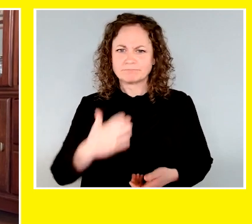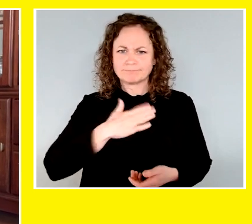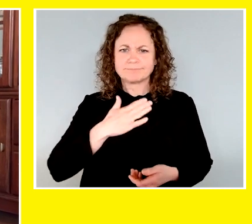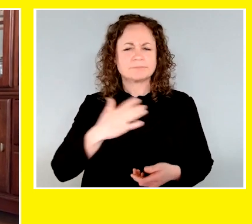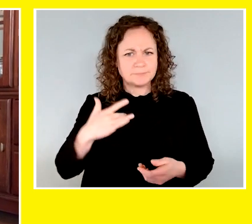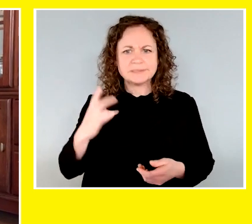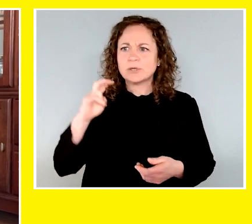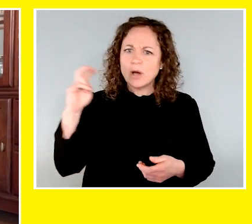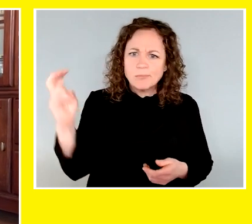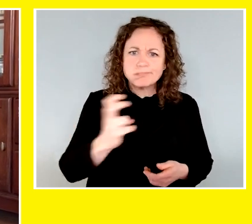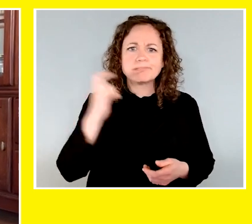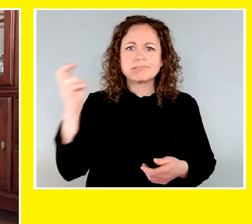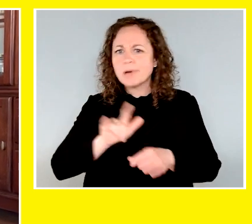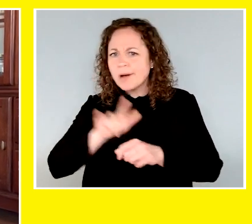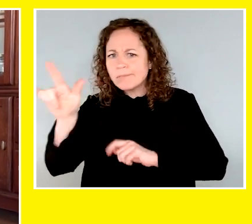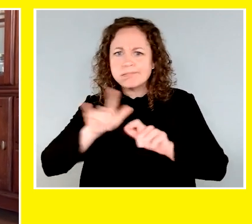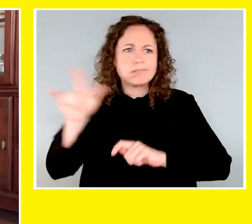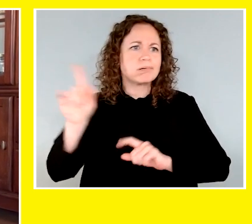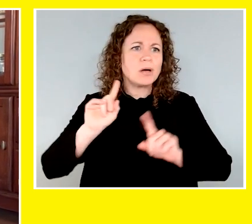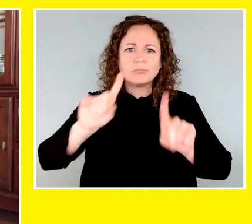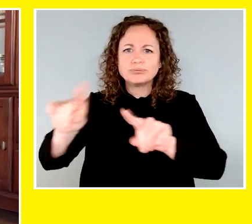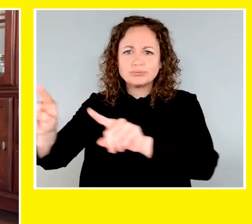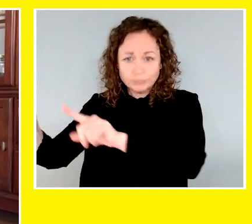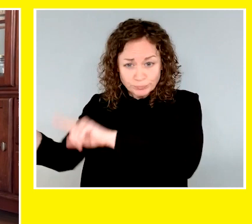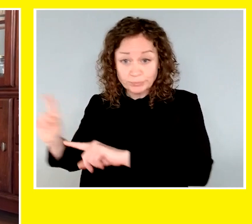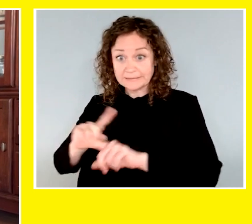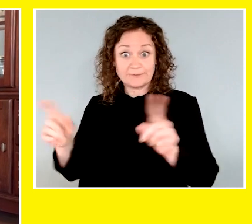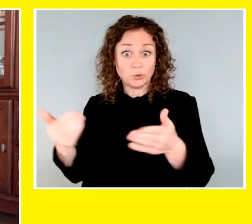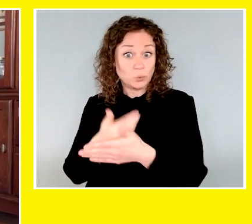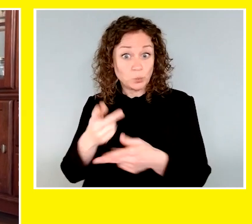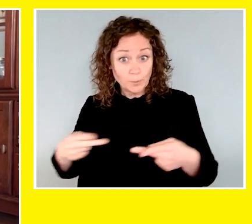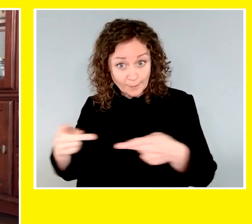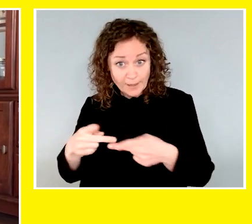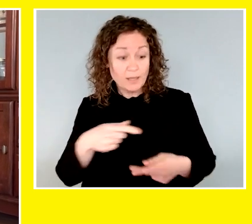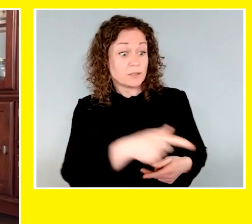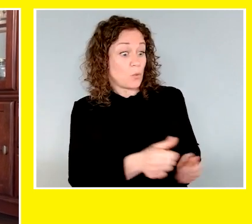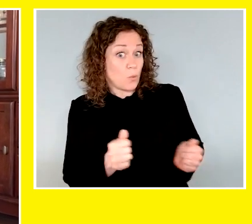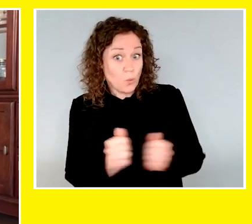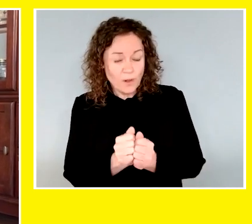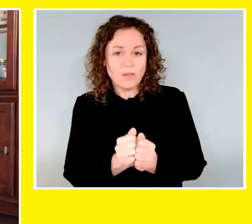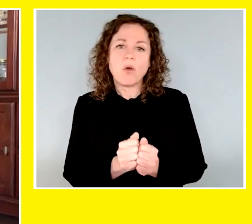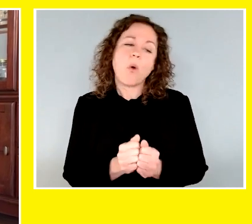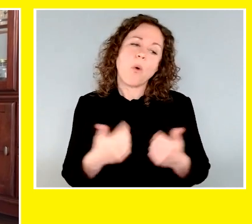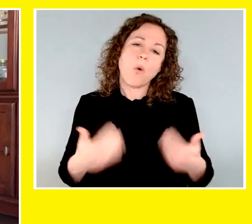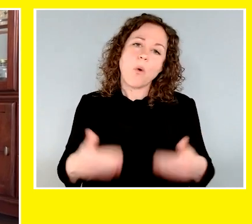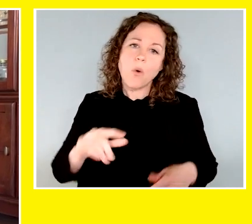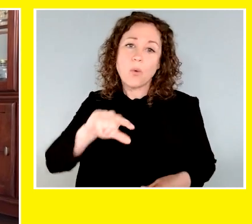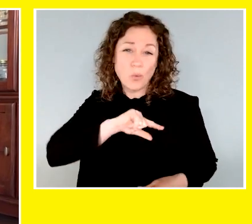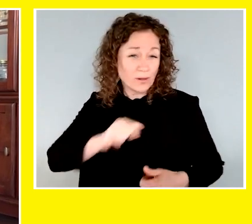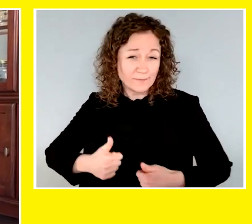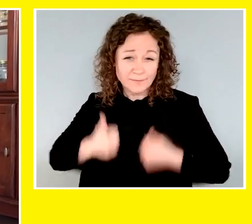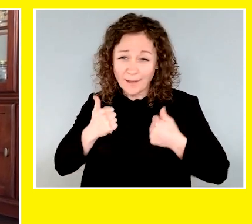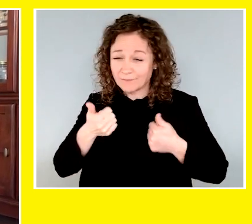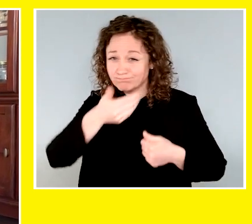As someone traveling on a regular basis in new places, would say that Magic improved my